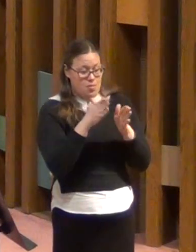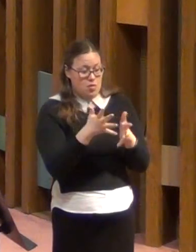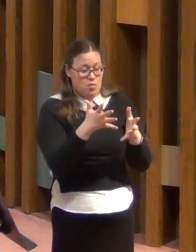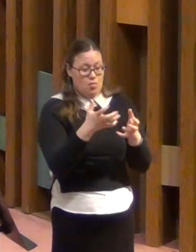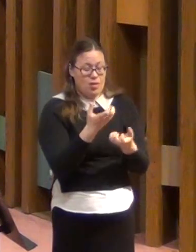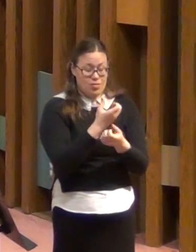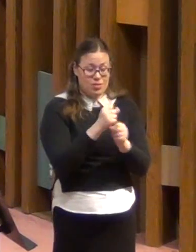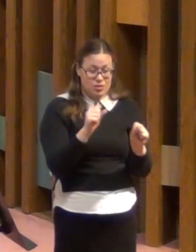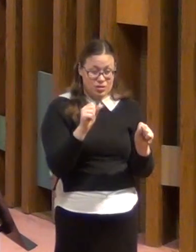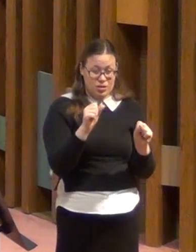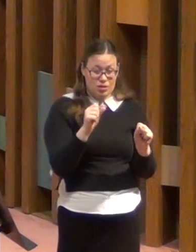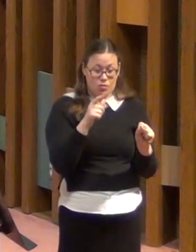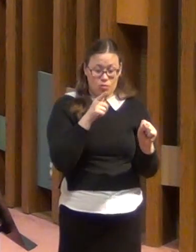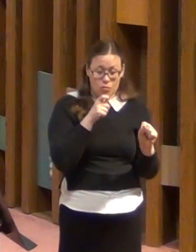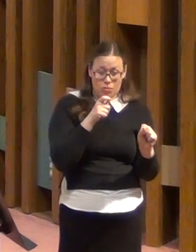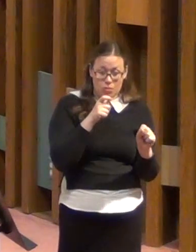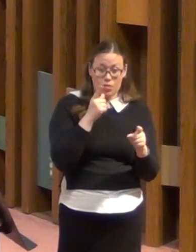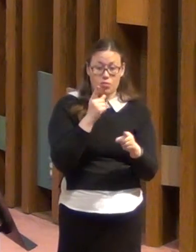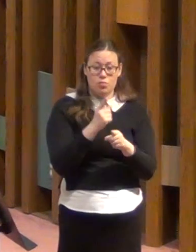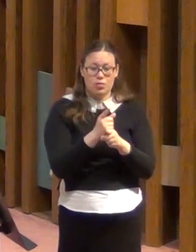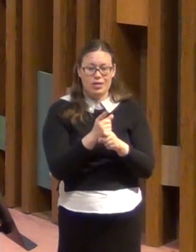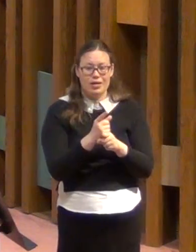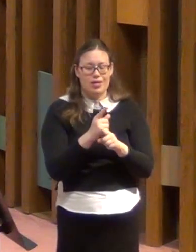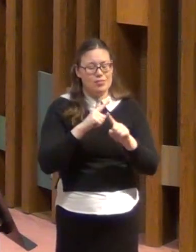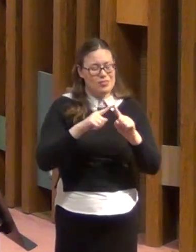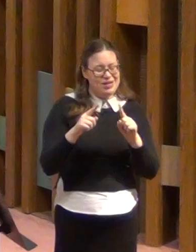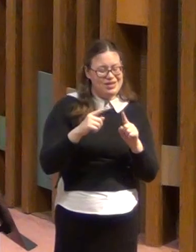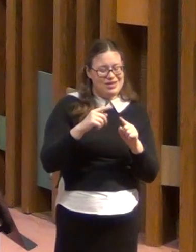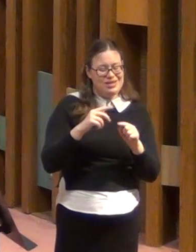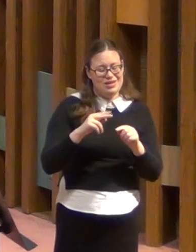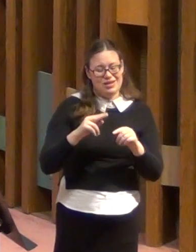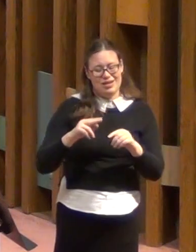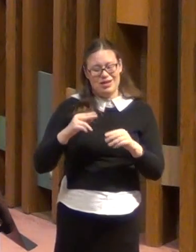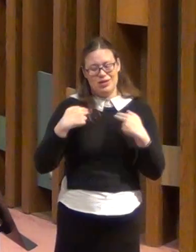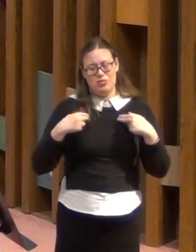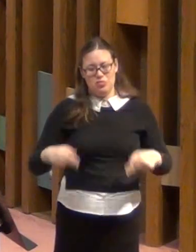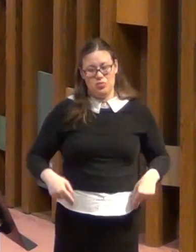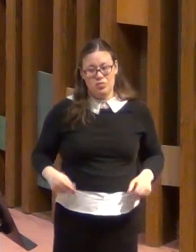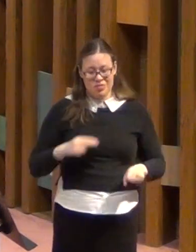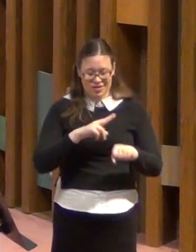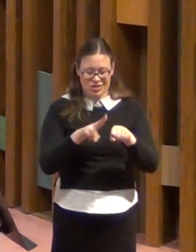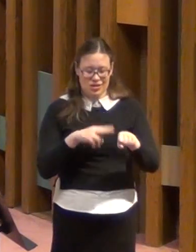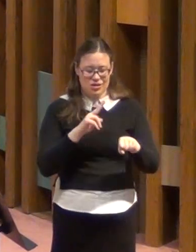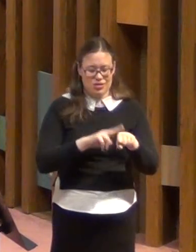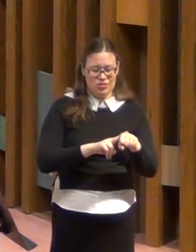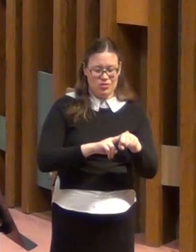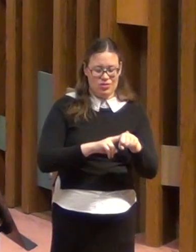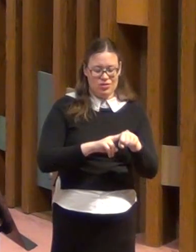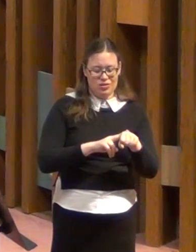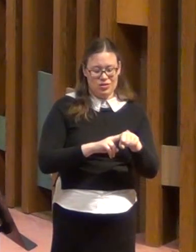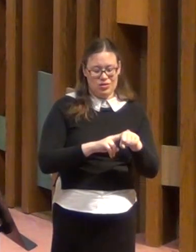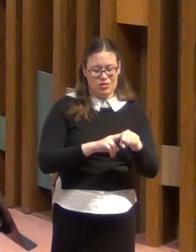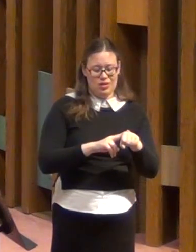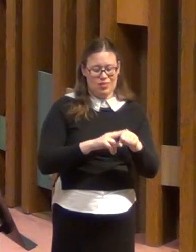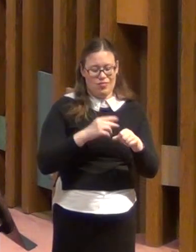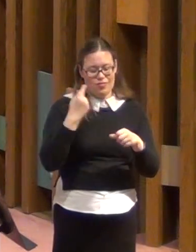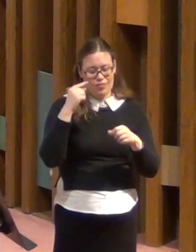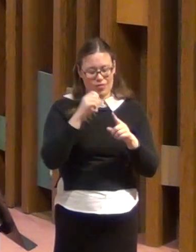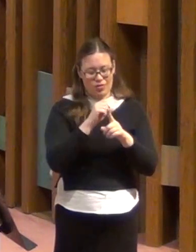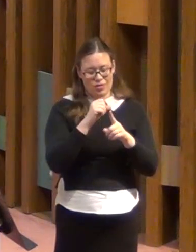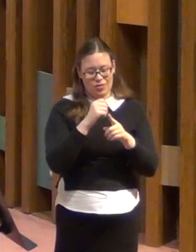But it's human nature also to complicate things, so that even deliverance is not so obvious